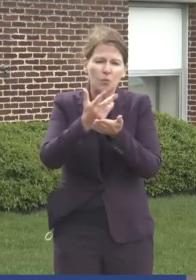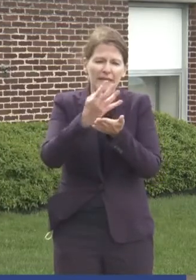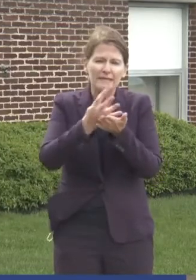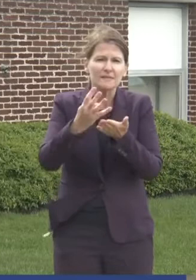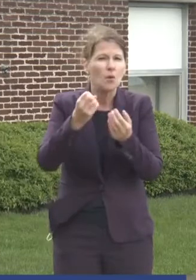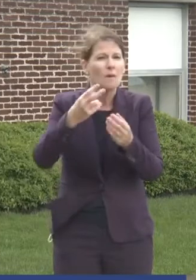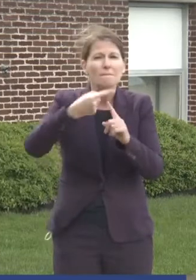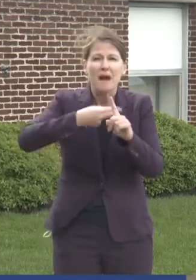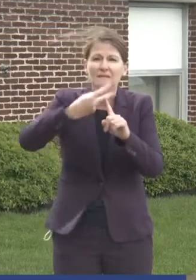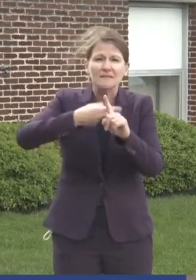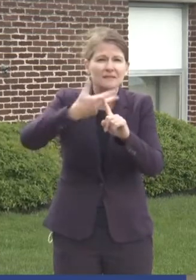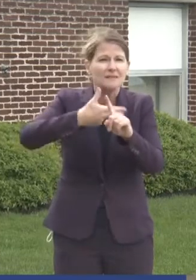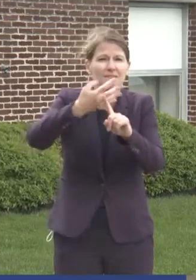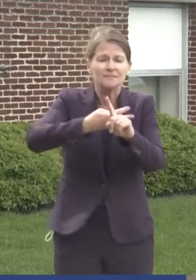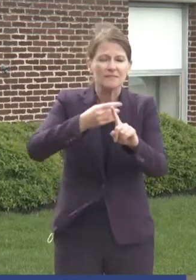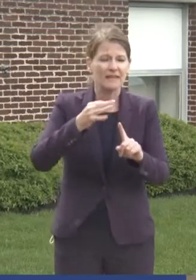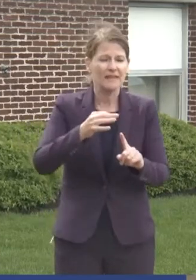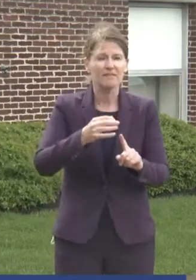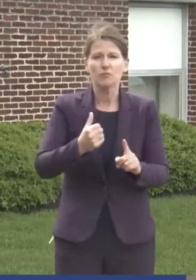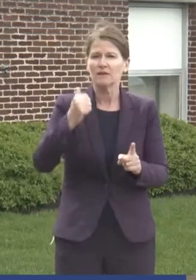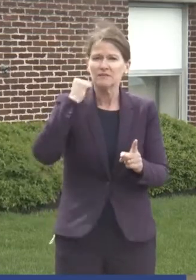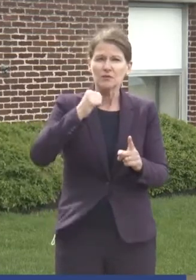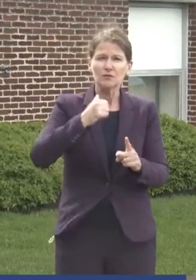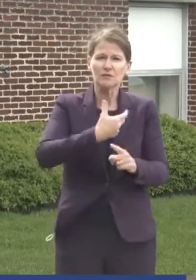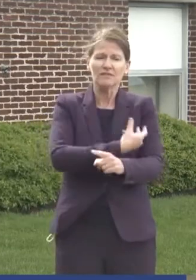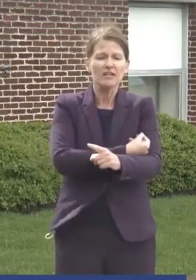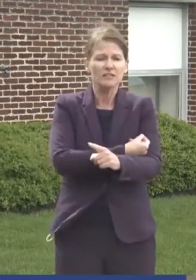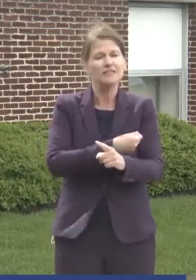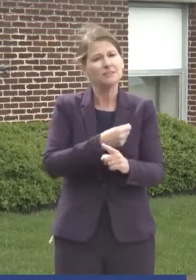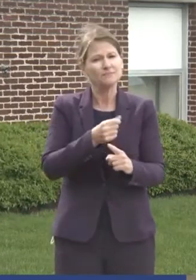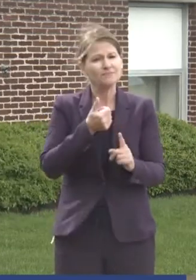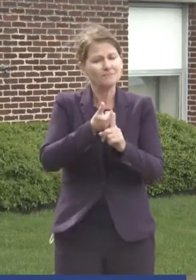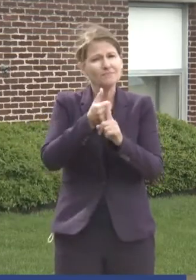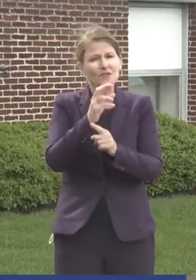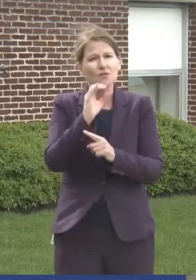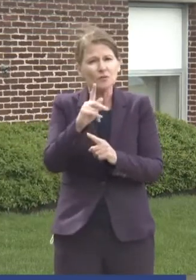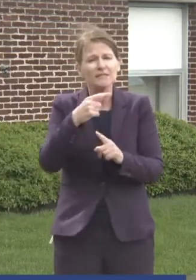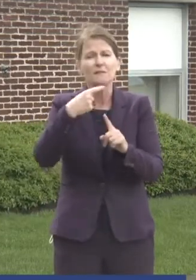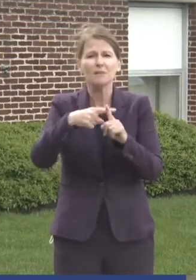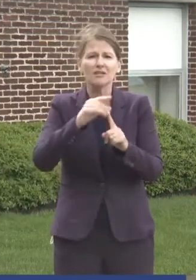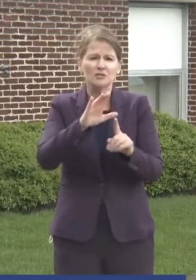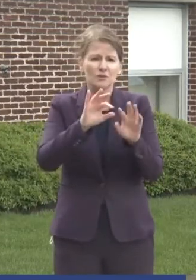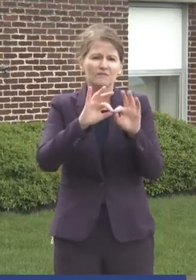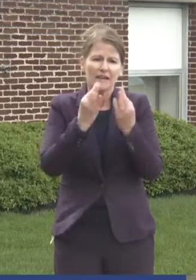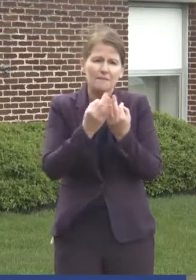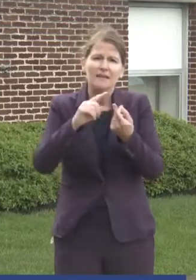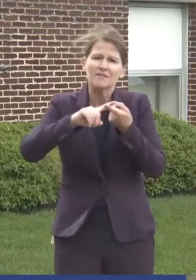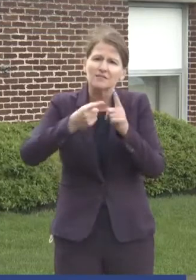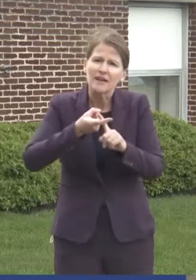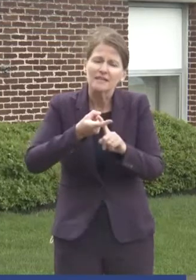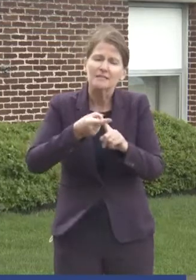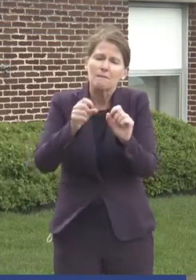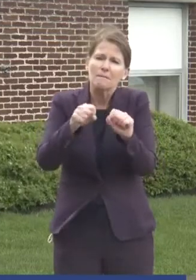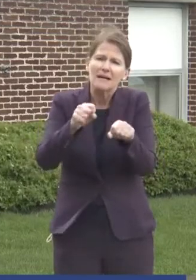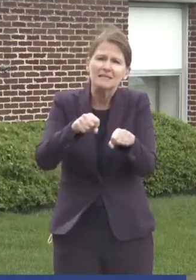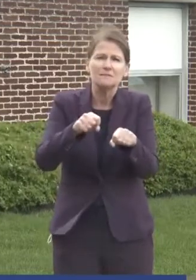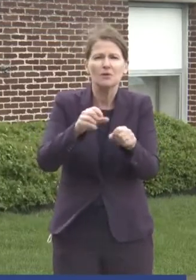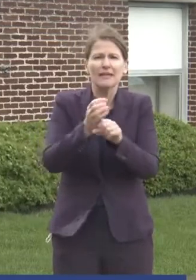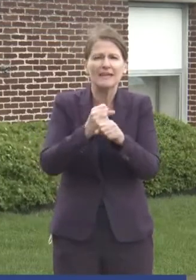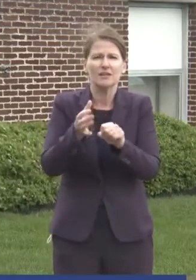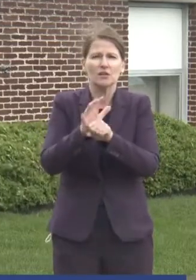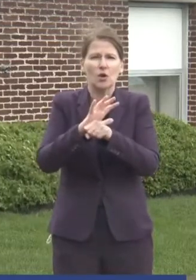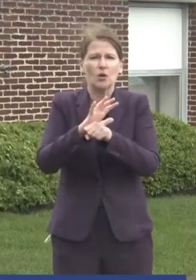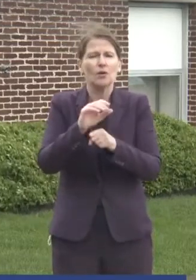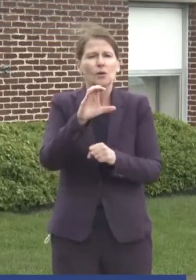not getting vaccinated puts not only themselves at risk but their loved ones to the possibility of getting COVID and suffering long-term